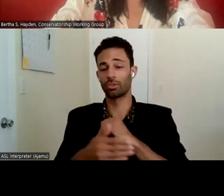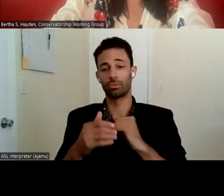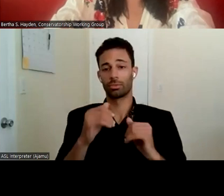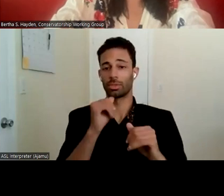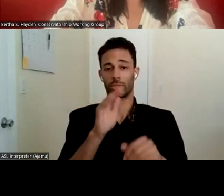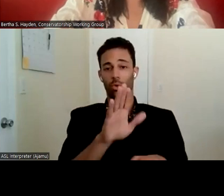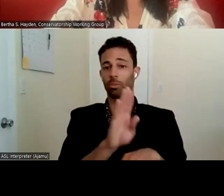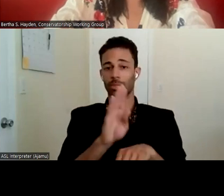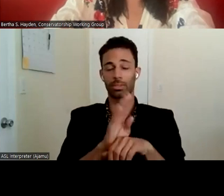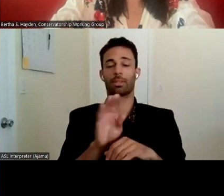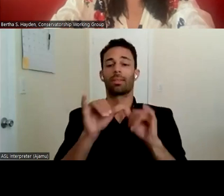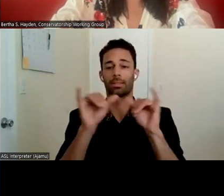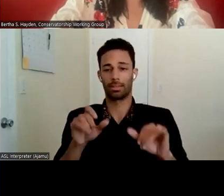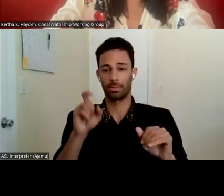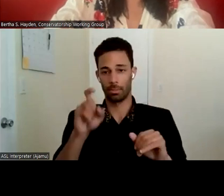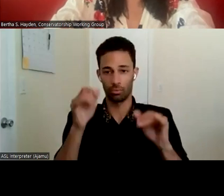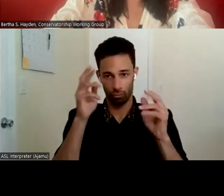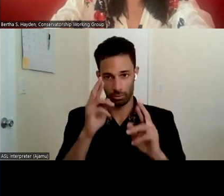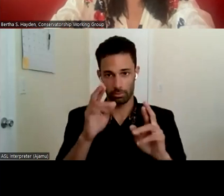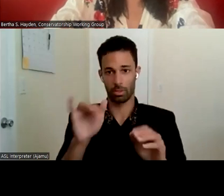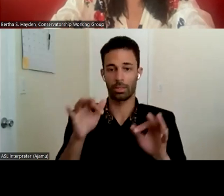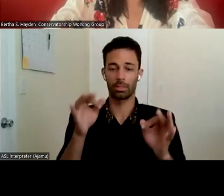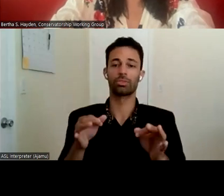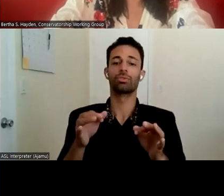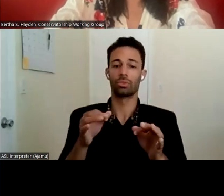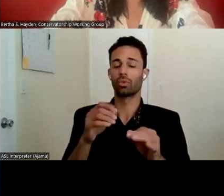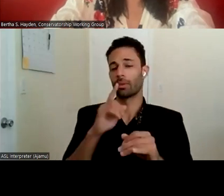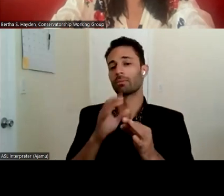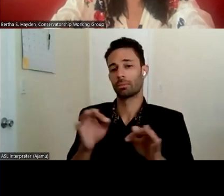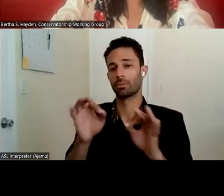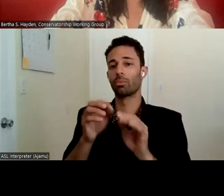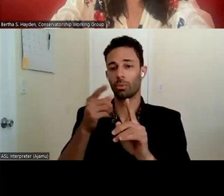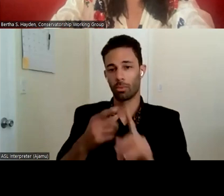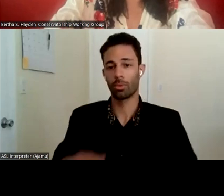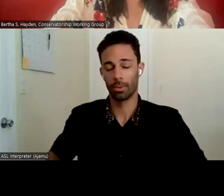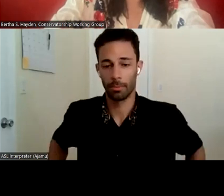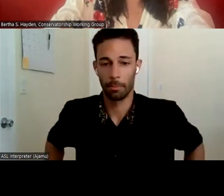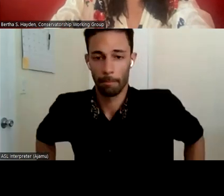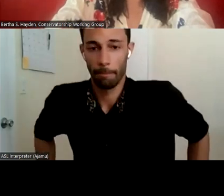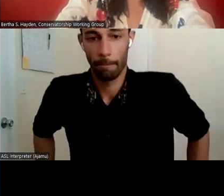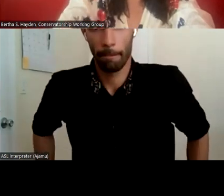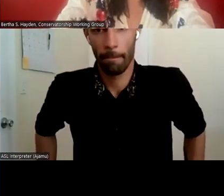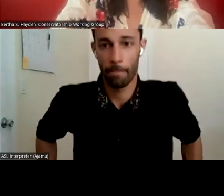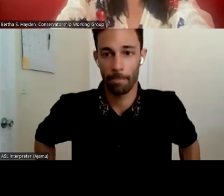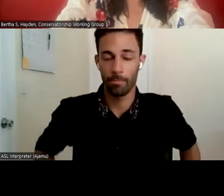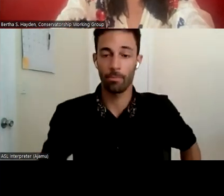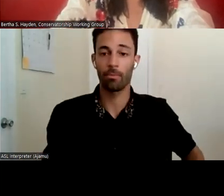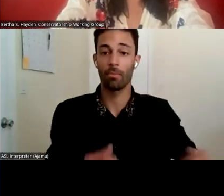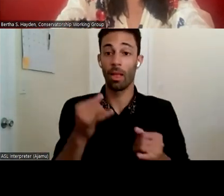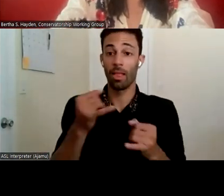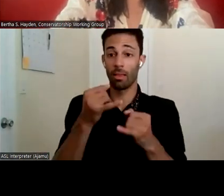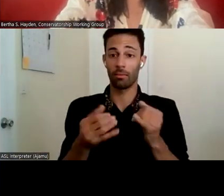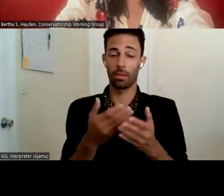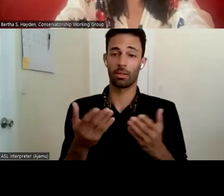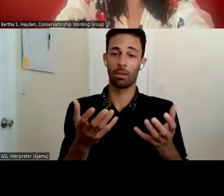um respect that so I think that that's a really important point um the final thing I just wanted to say too is